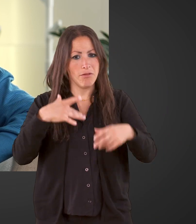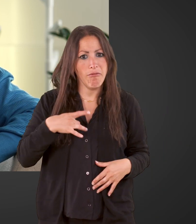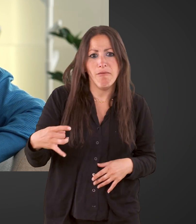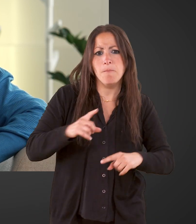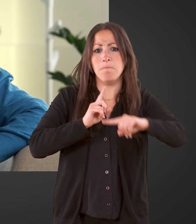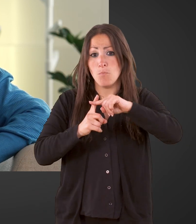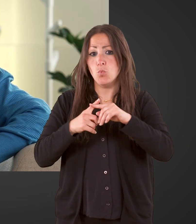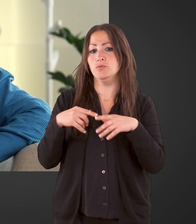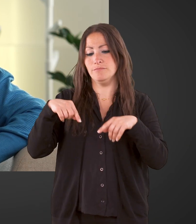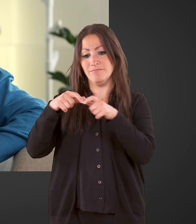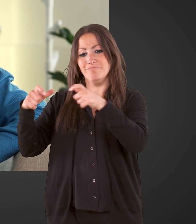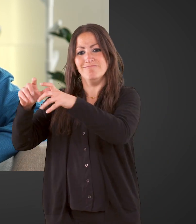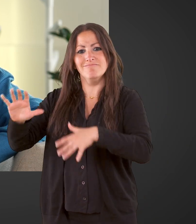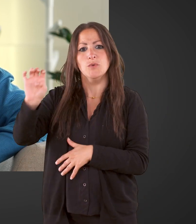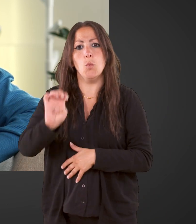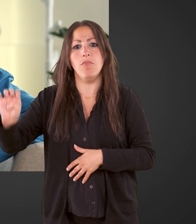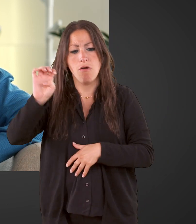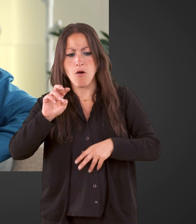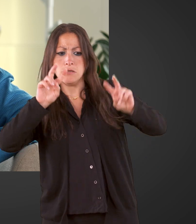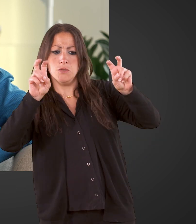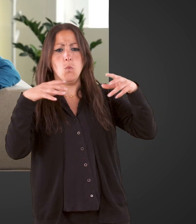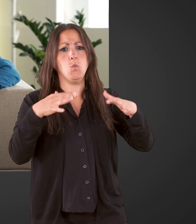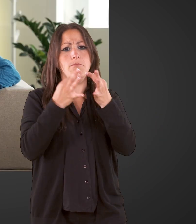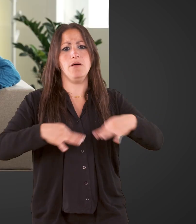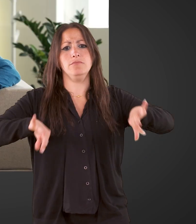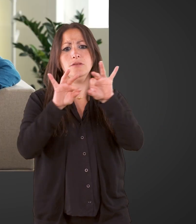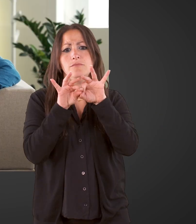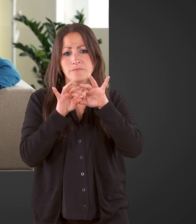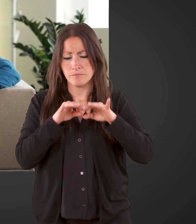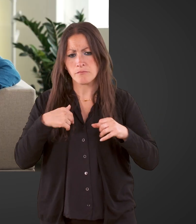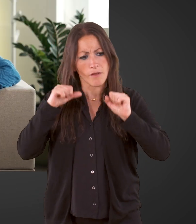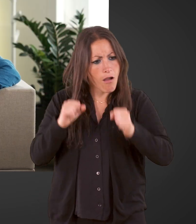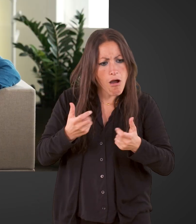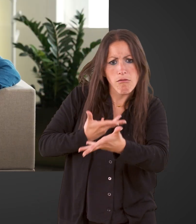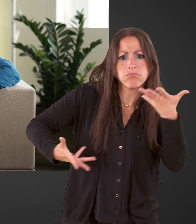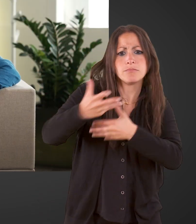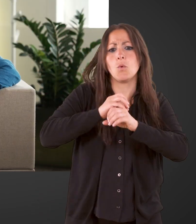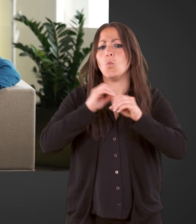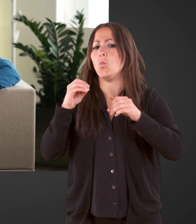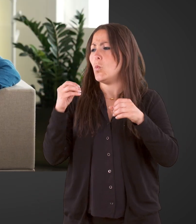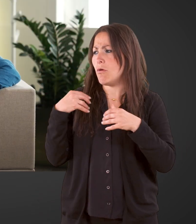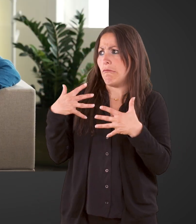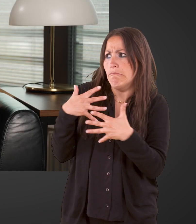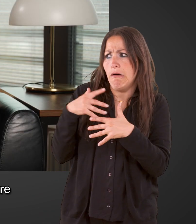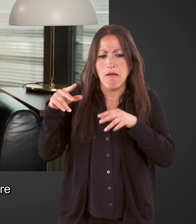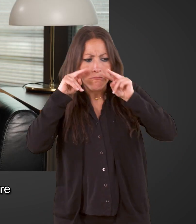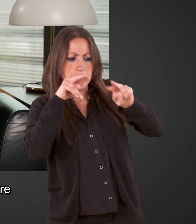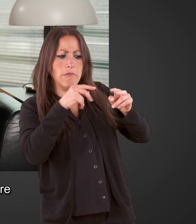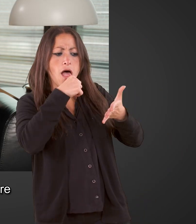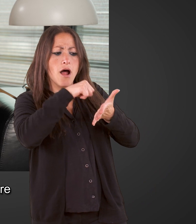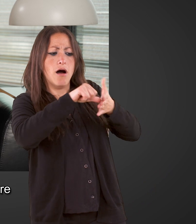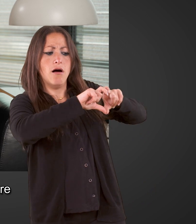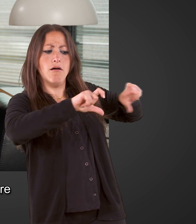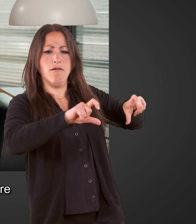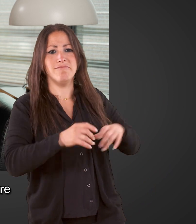central in the European We can talk about without fear of being stigmatized. There are of course